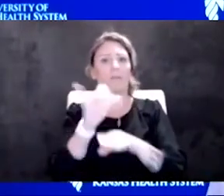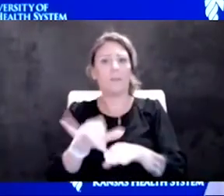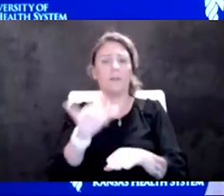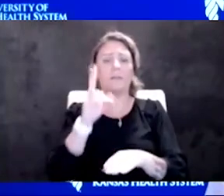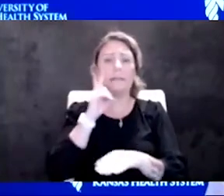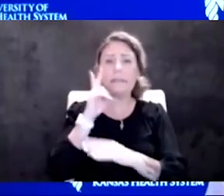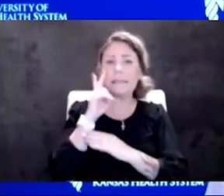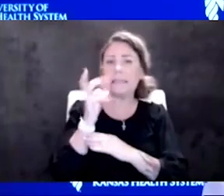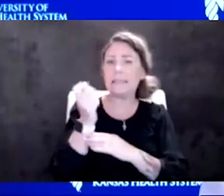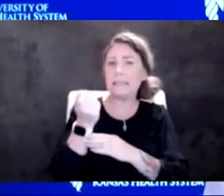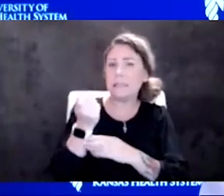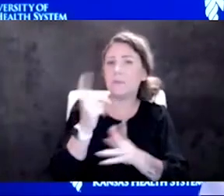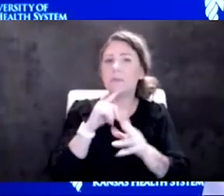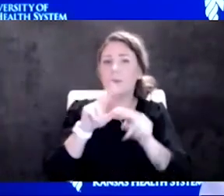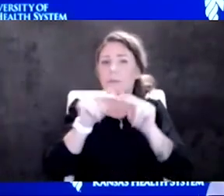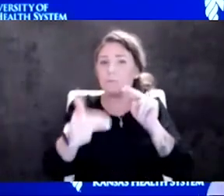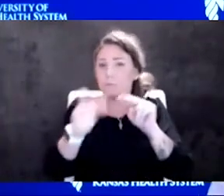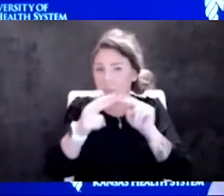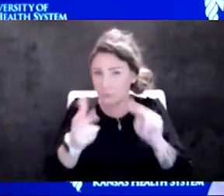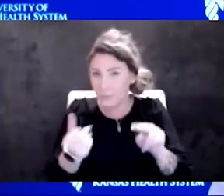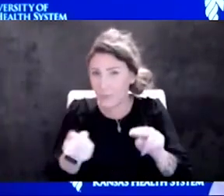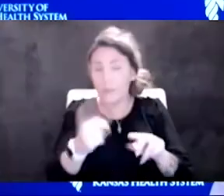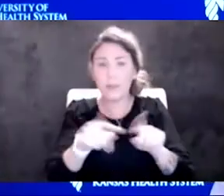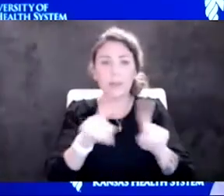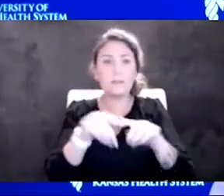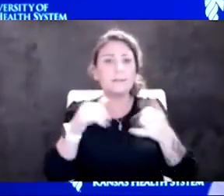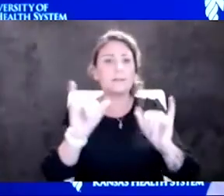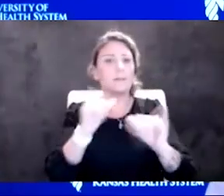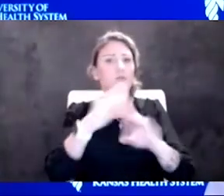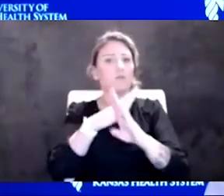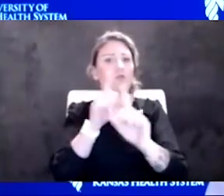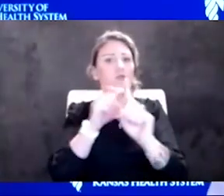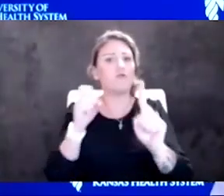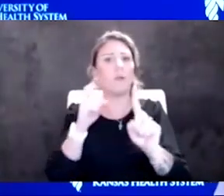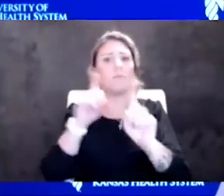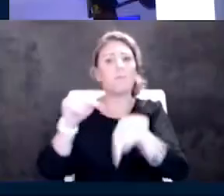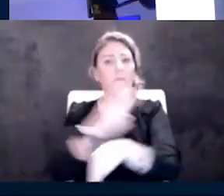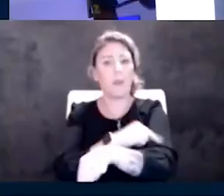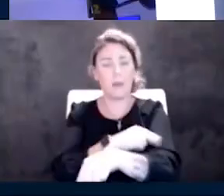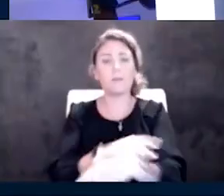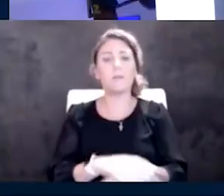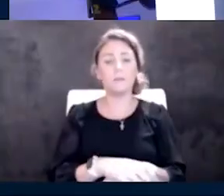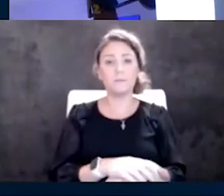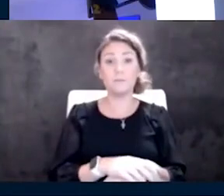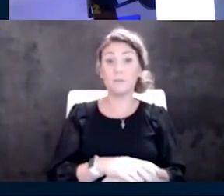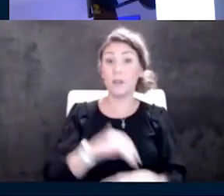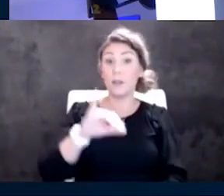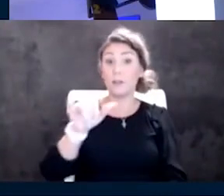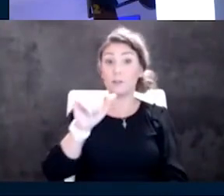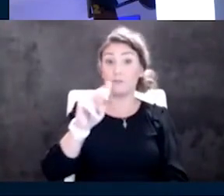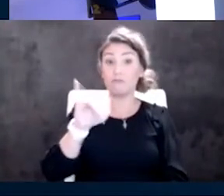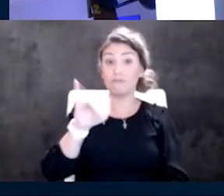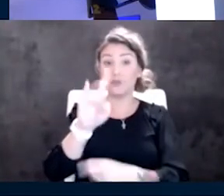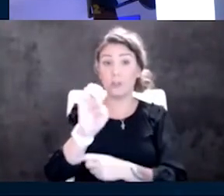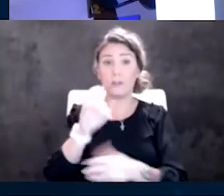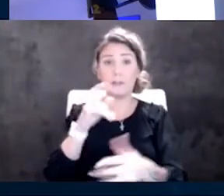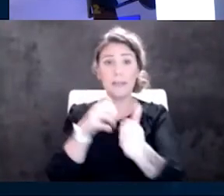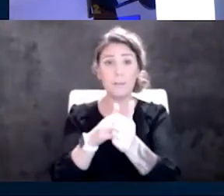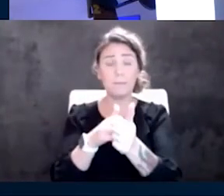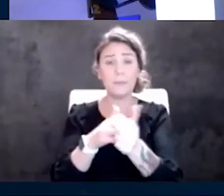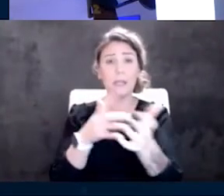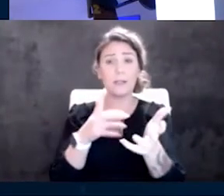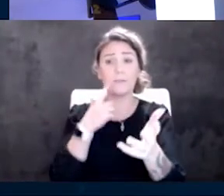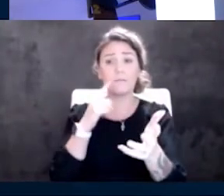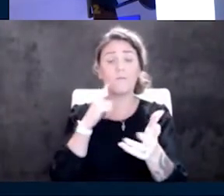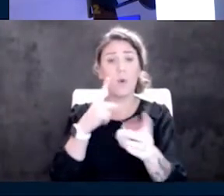be a little bit of drop off, but you still have protection against hospitalization. Janice wants to know any updates on when vaccines for infant to